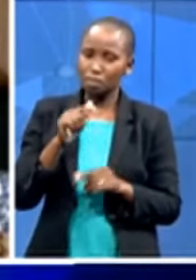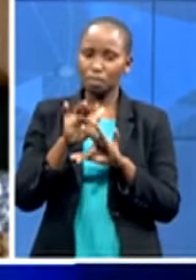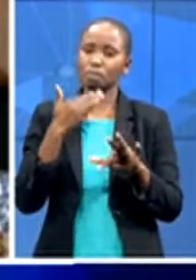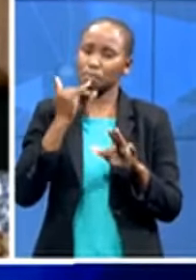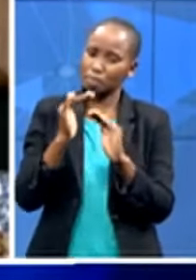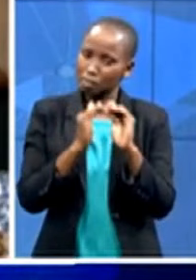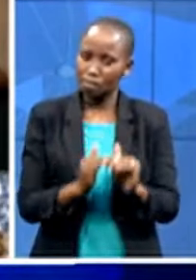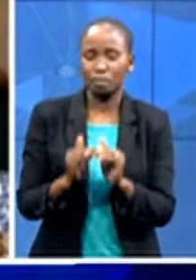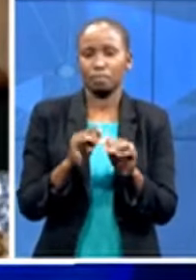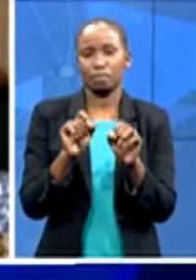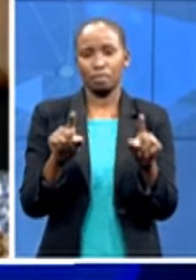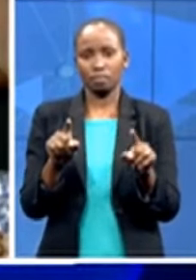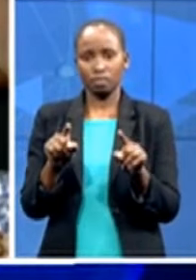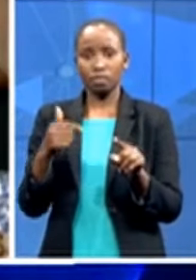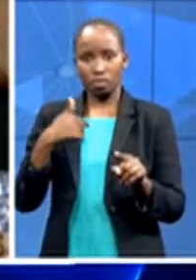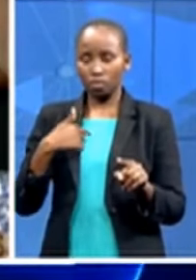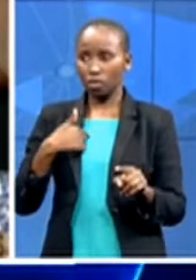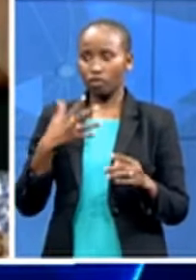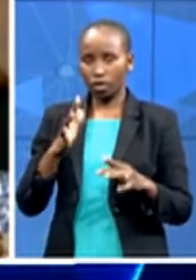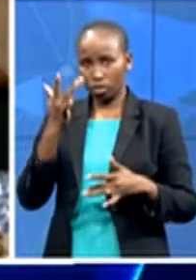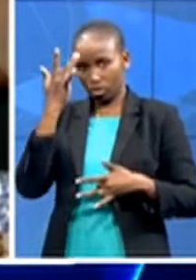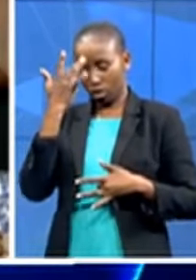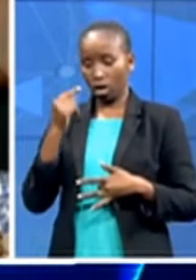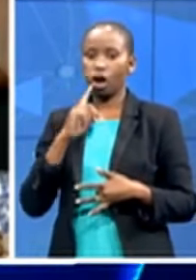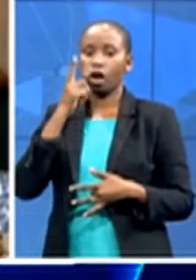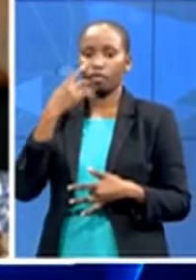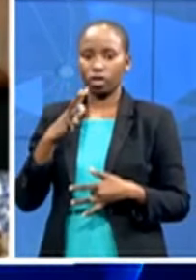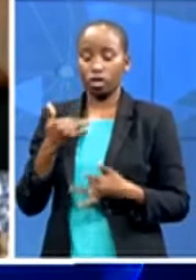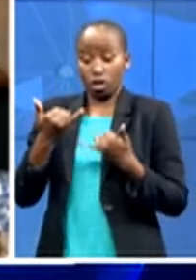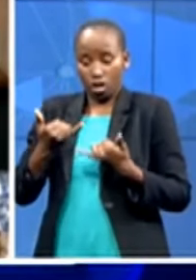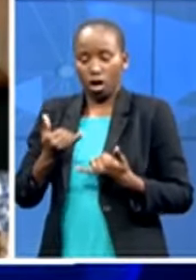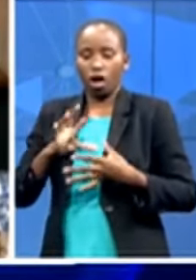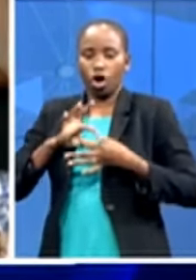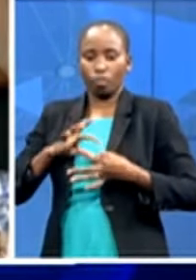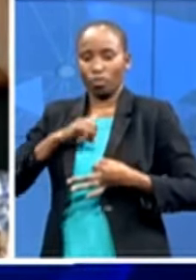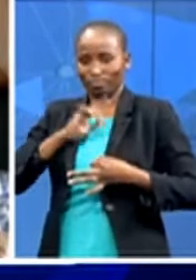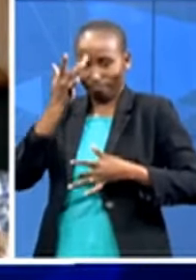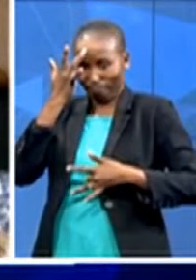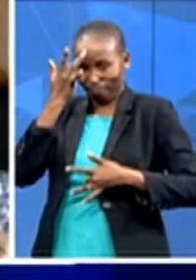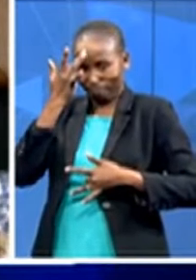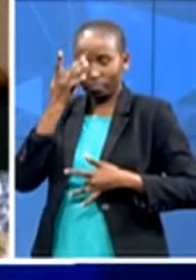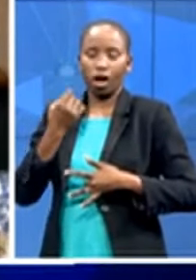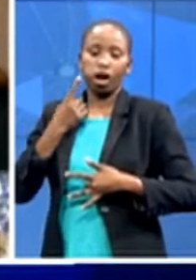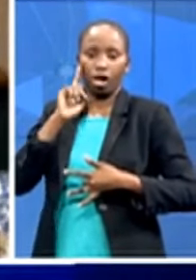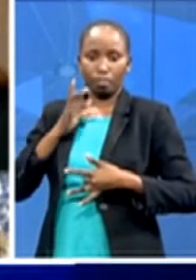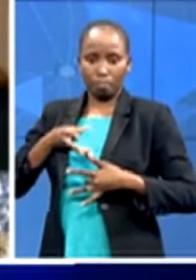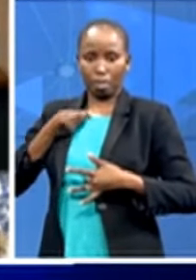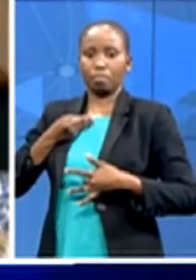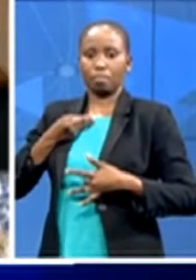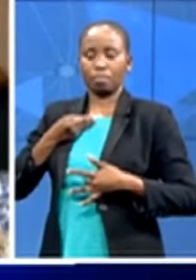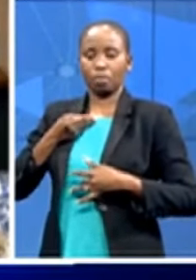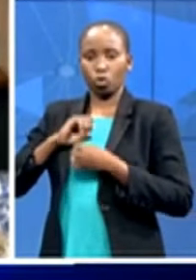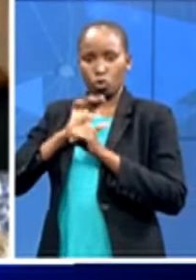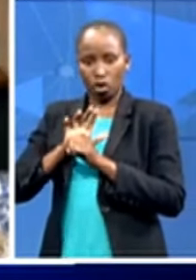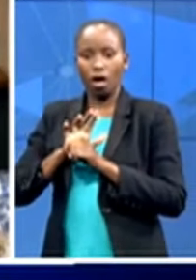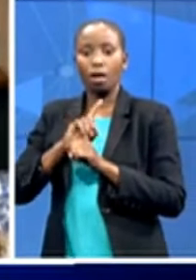tested and now i'm at home isolating and and luckily i vaccinated and i was very privileged to be vaccinated um and and because